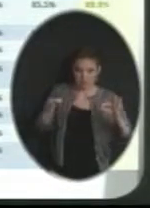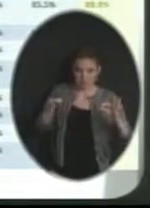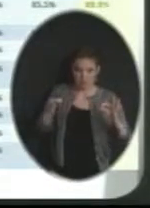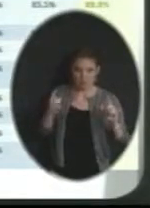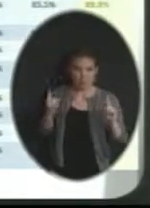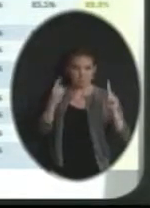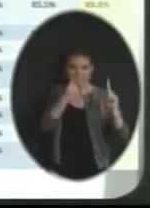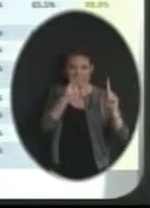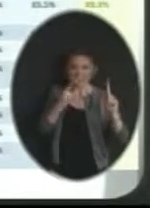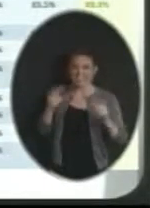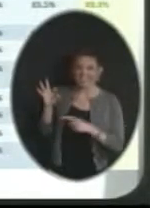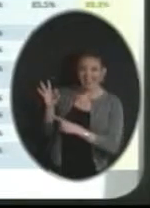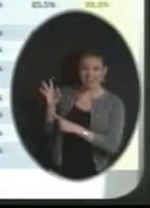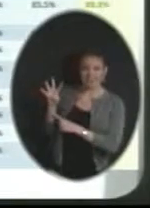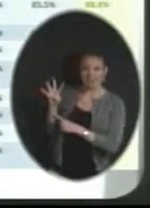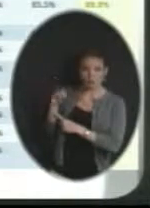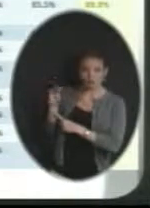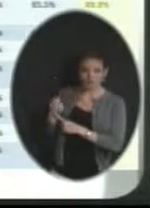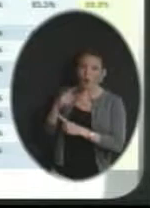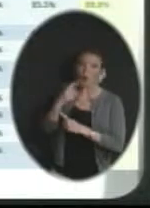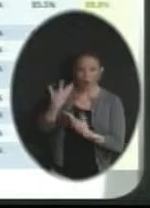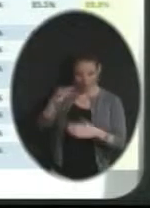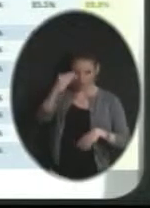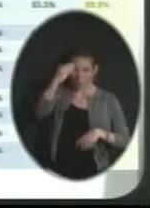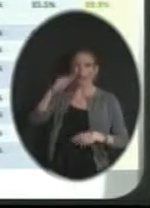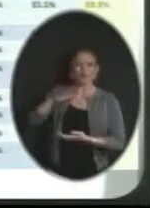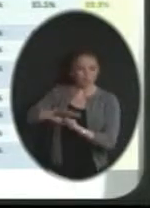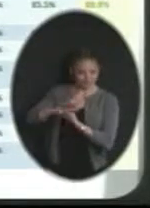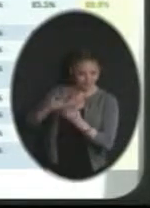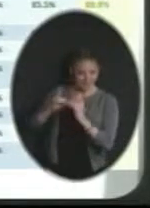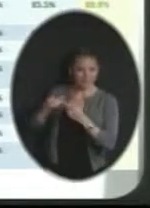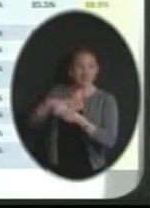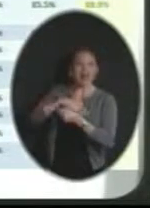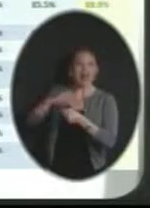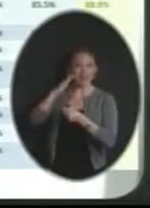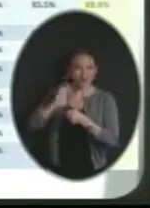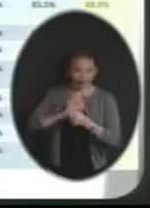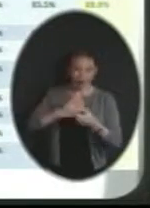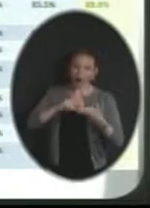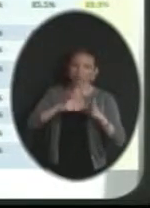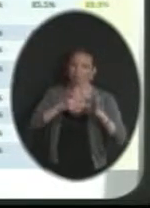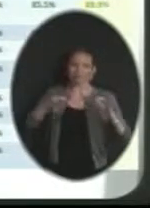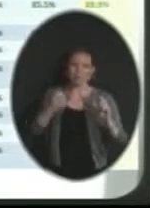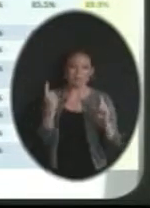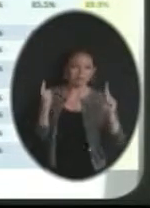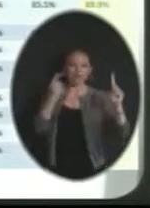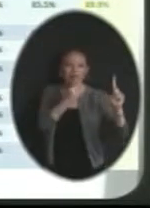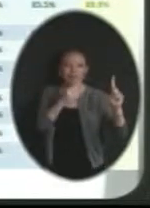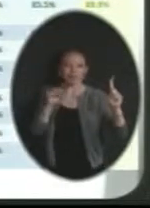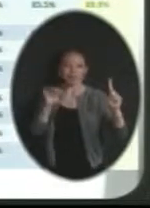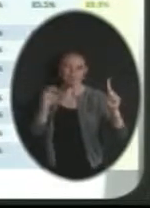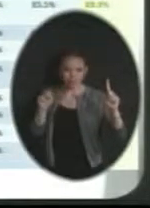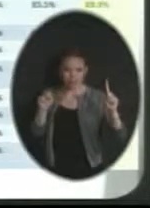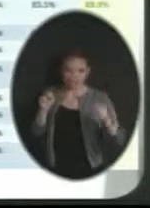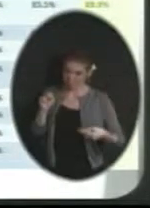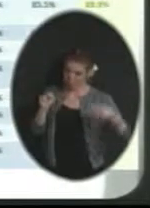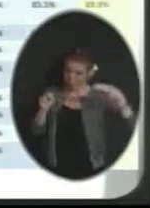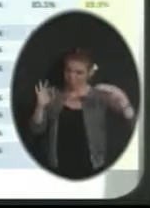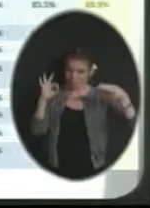said they know the mission of the school district, which is very good. You want your organization to be able to know what their mission is, and you can see that's high.